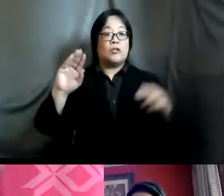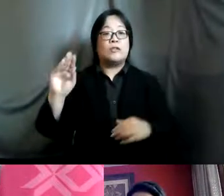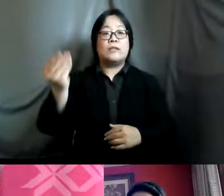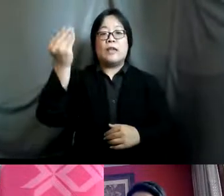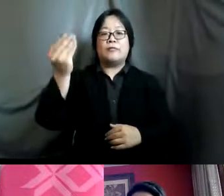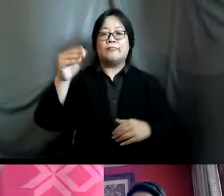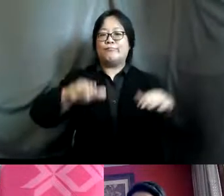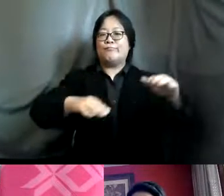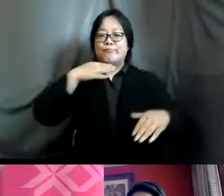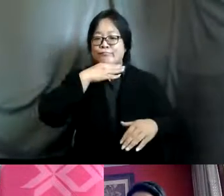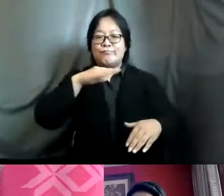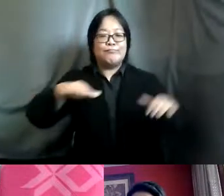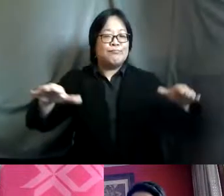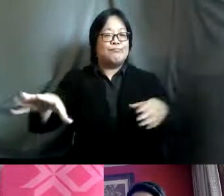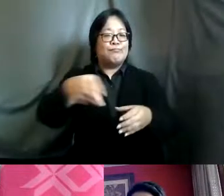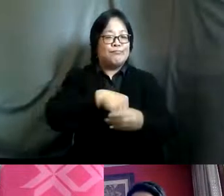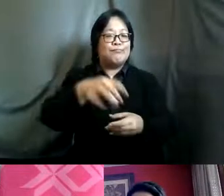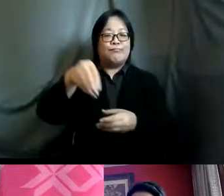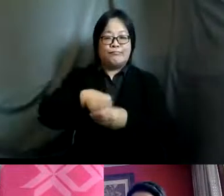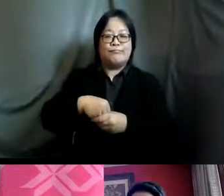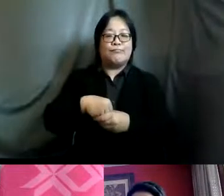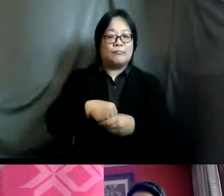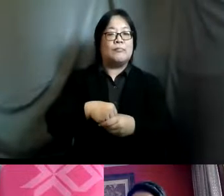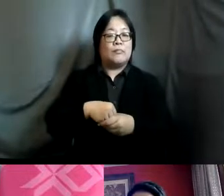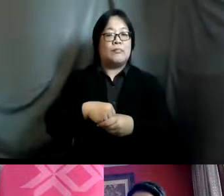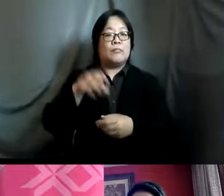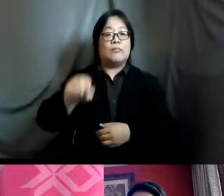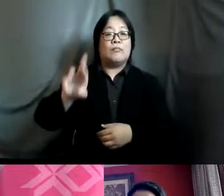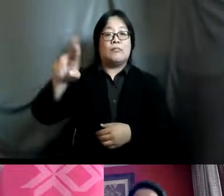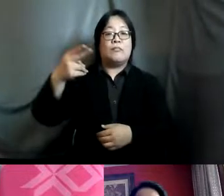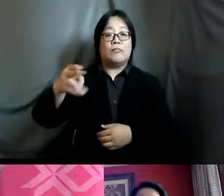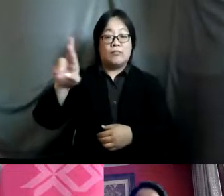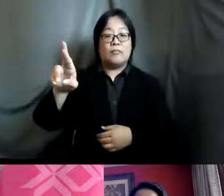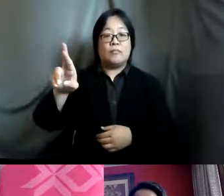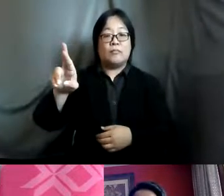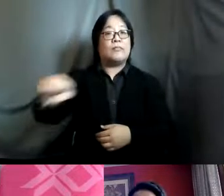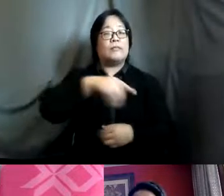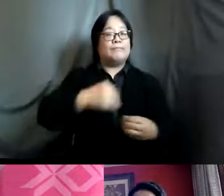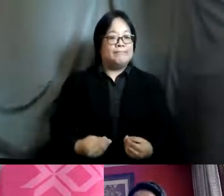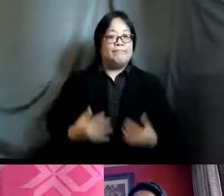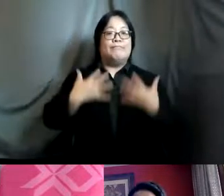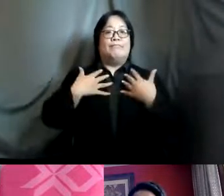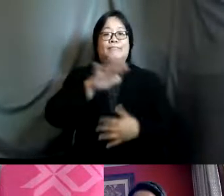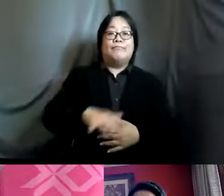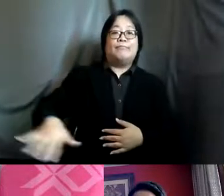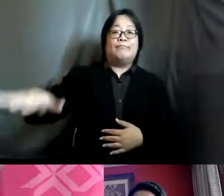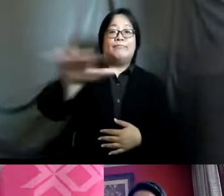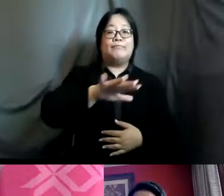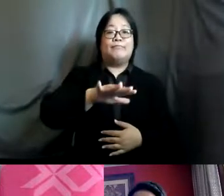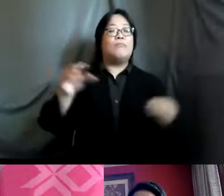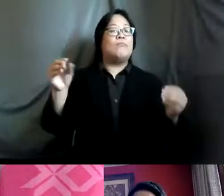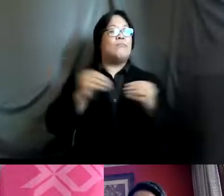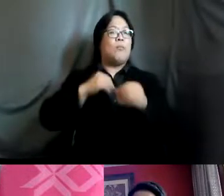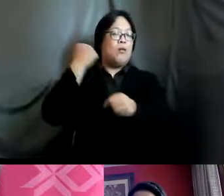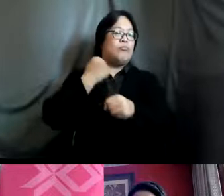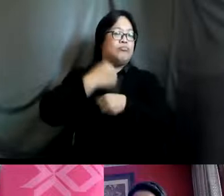coalition on bodily autonomy and sexual and reproductive health and rights inspire all of us to do even more of what we are